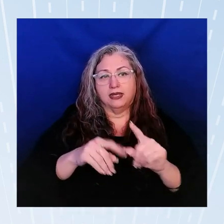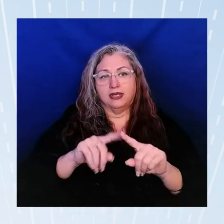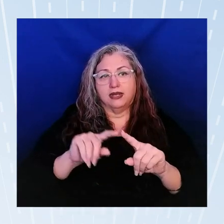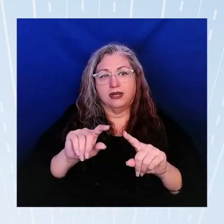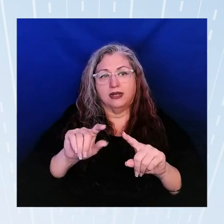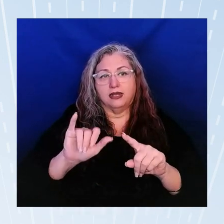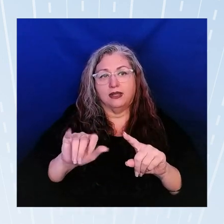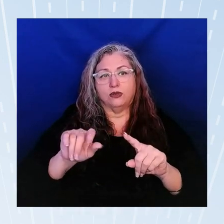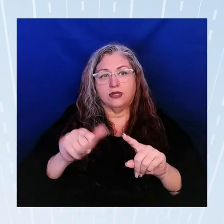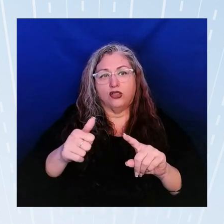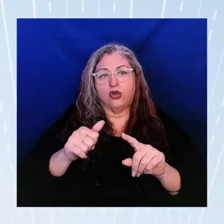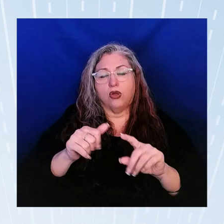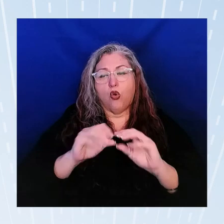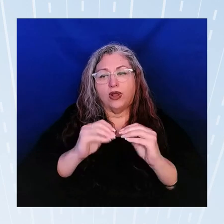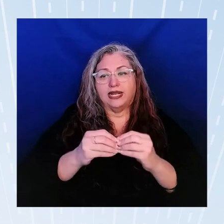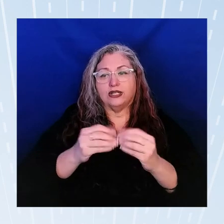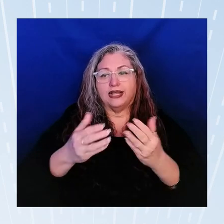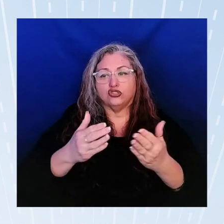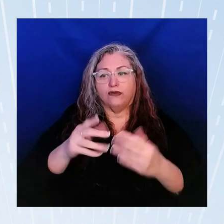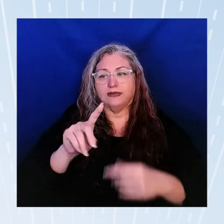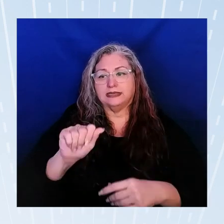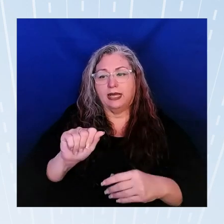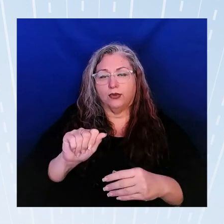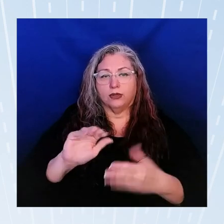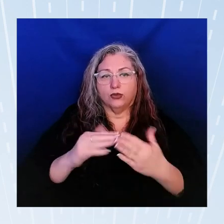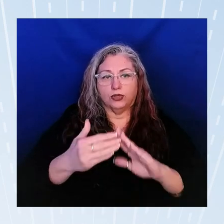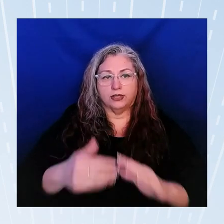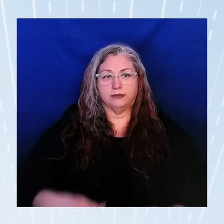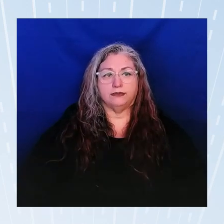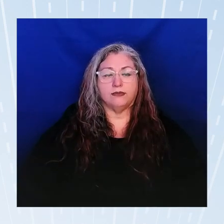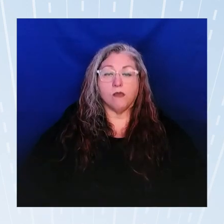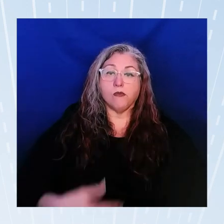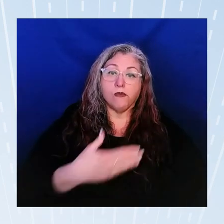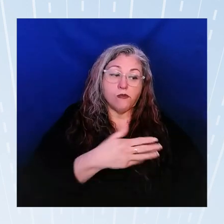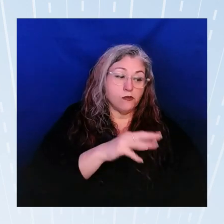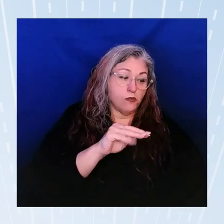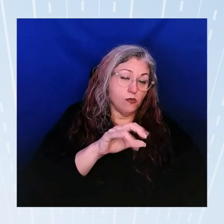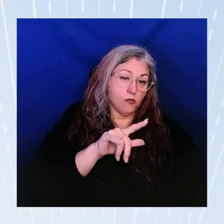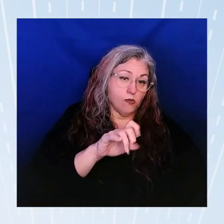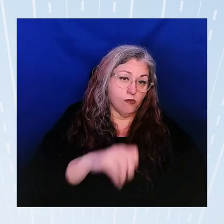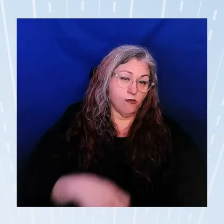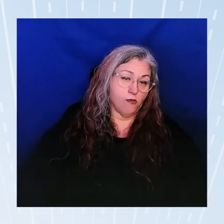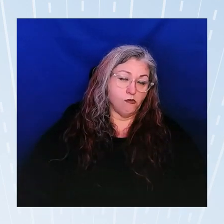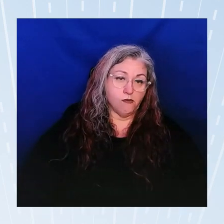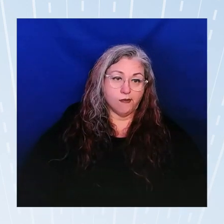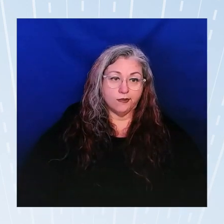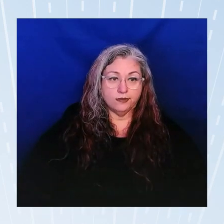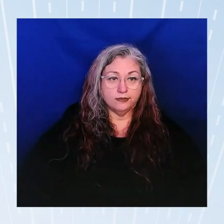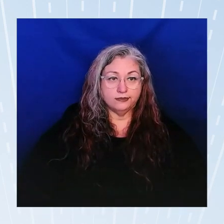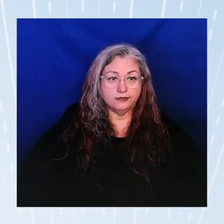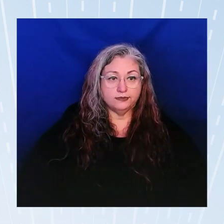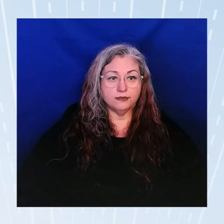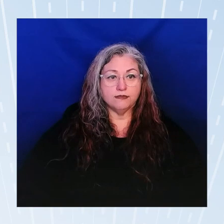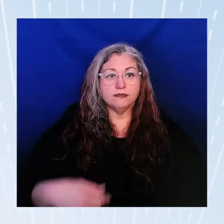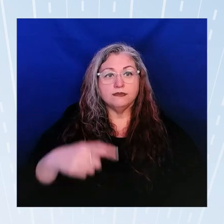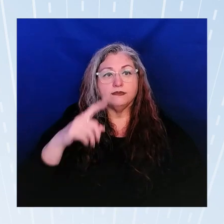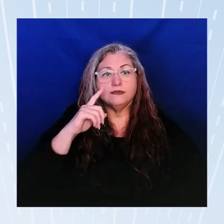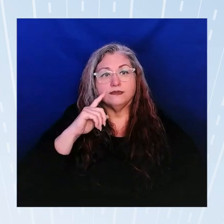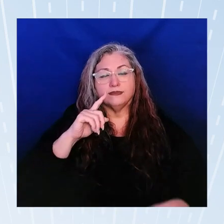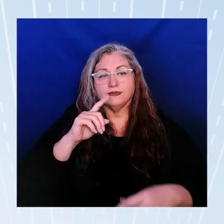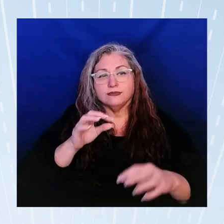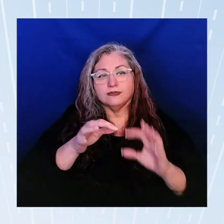disabilities okay great thank you Michelle I think along the same